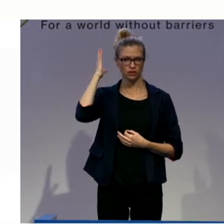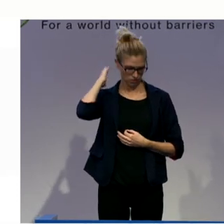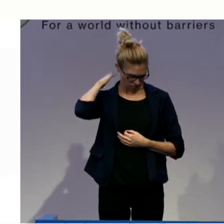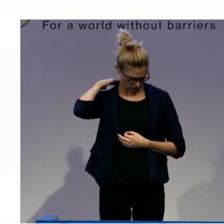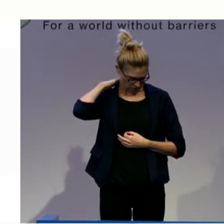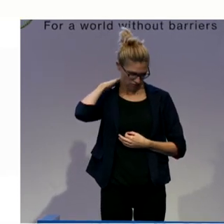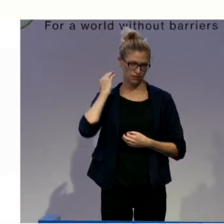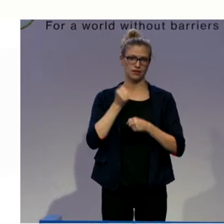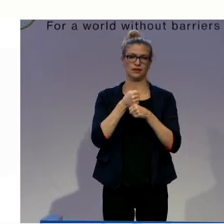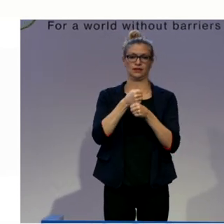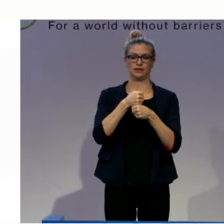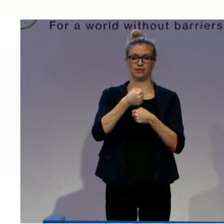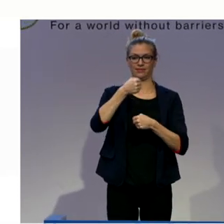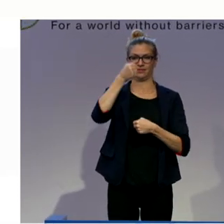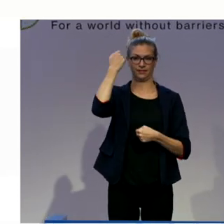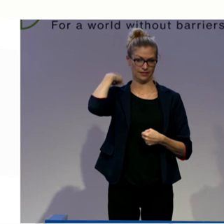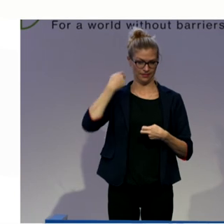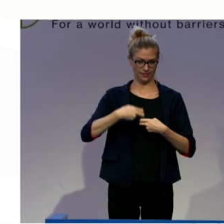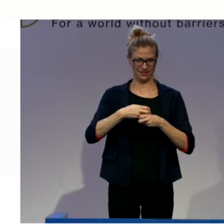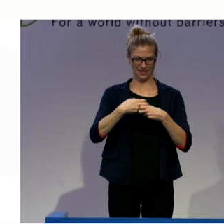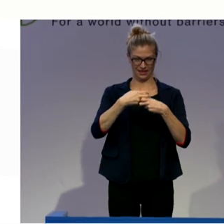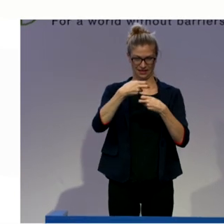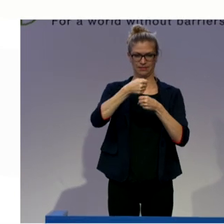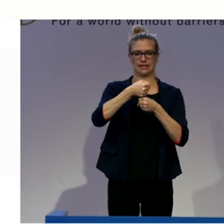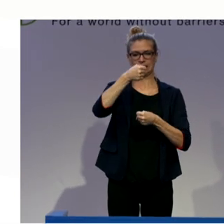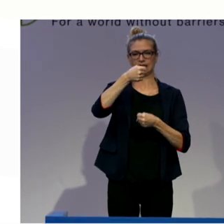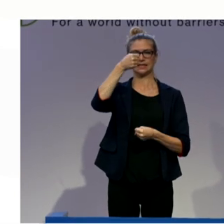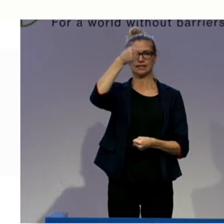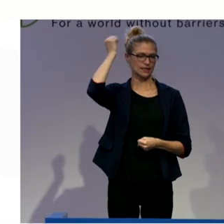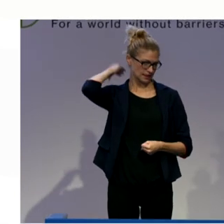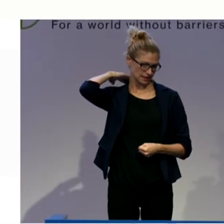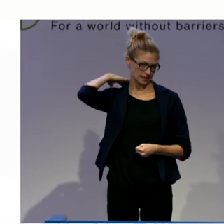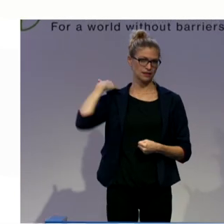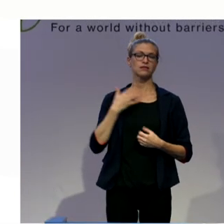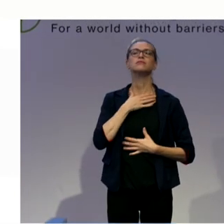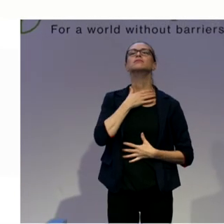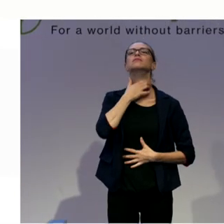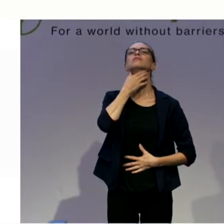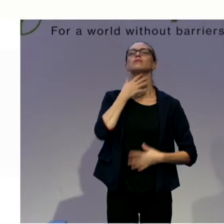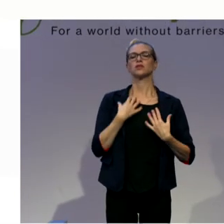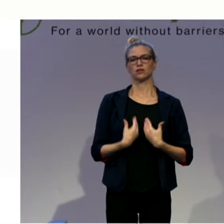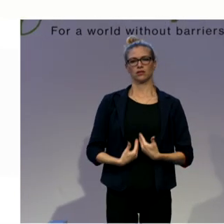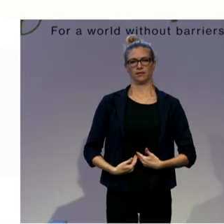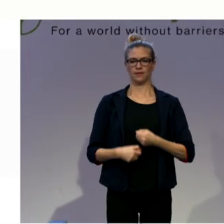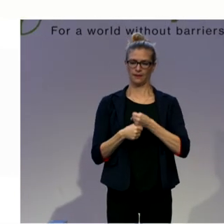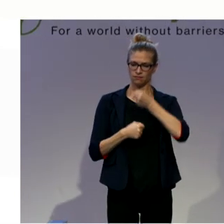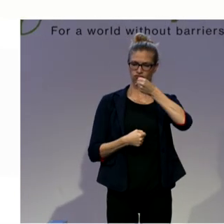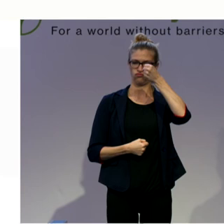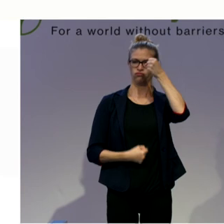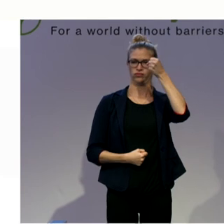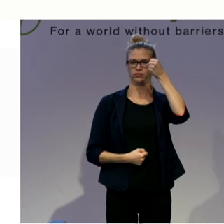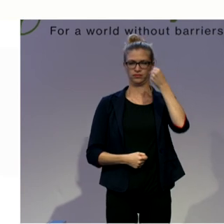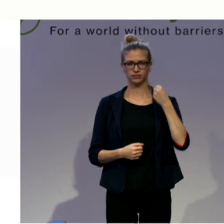tall and long. To open your chest. To increase the power of your core.